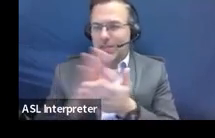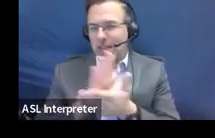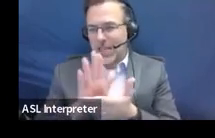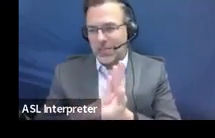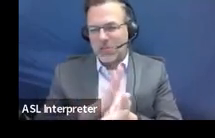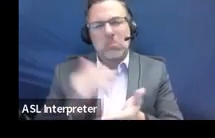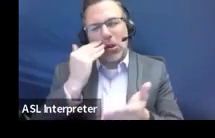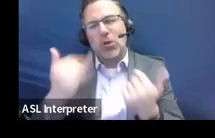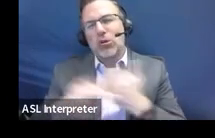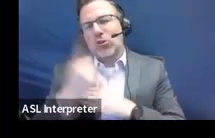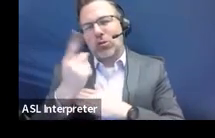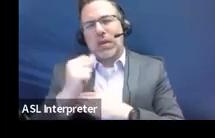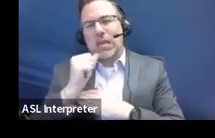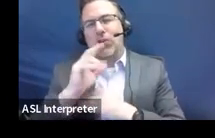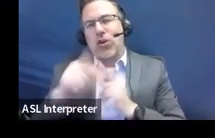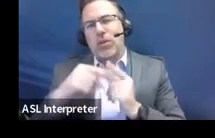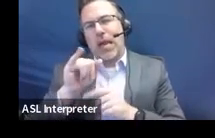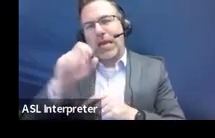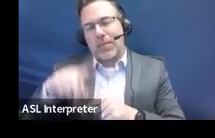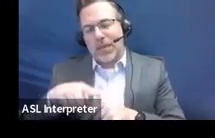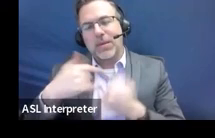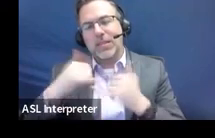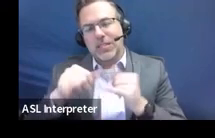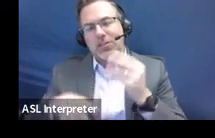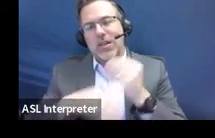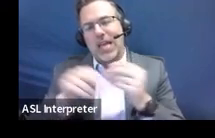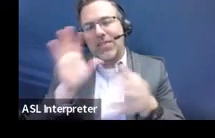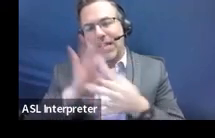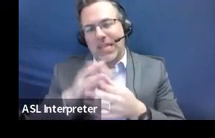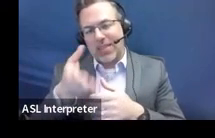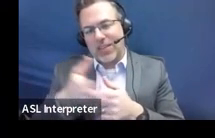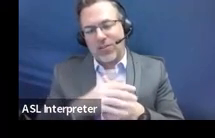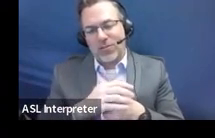IEP today, but we always throw that link in here just so you have it.